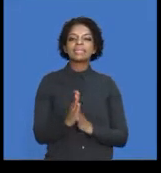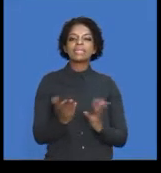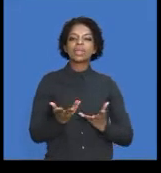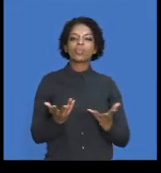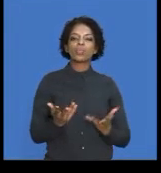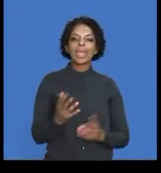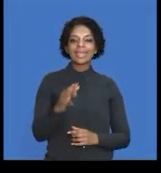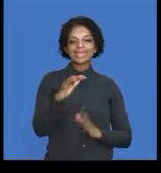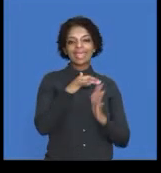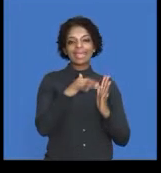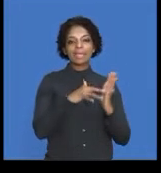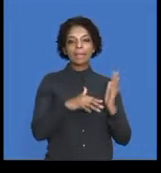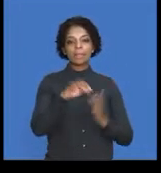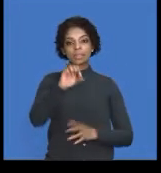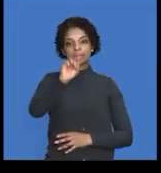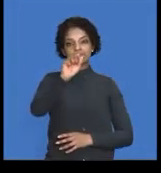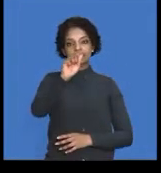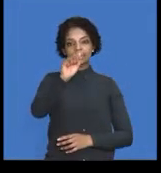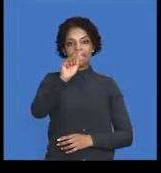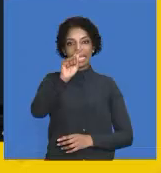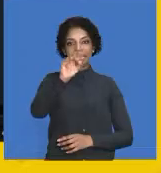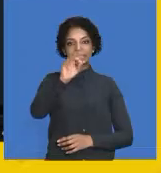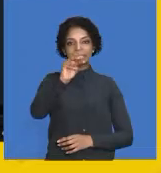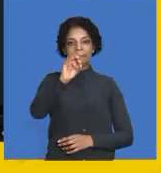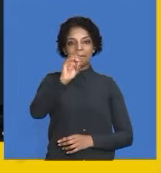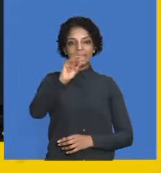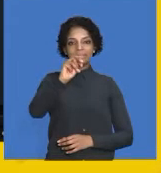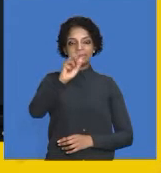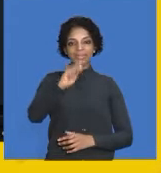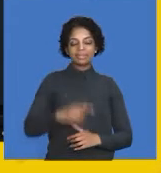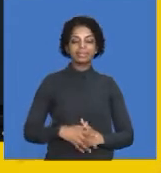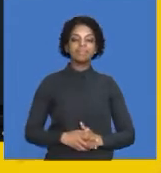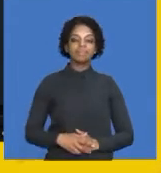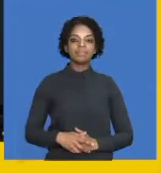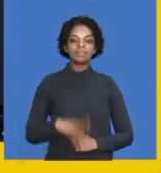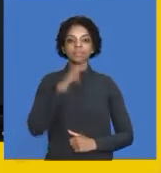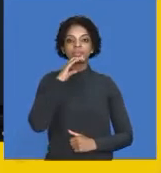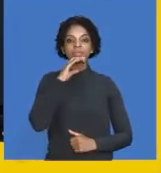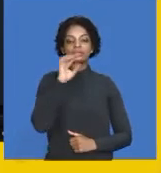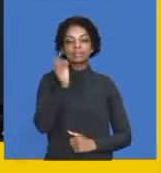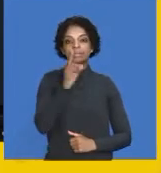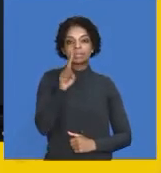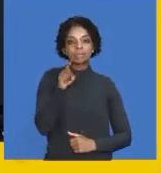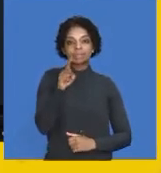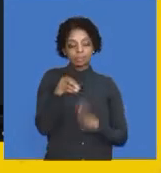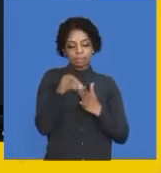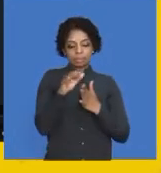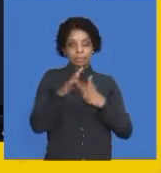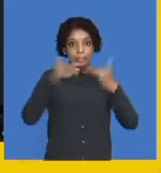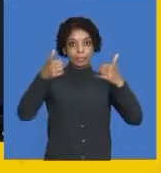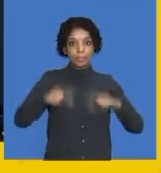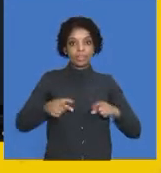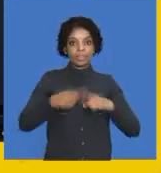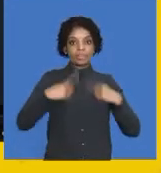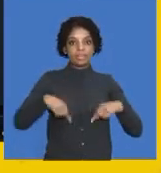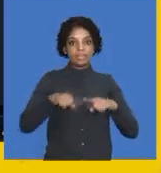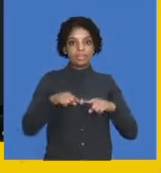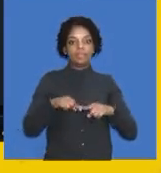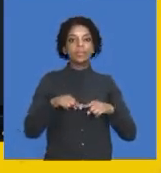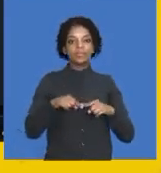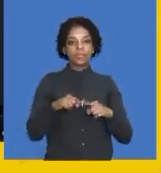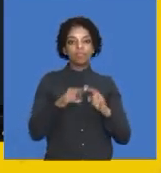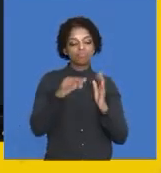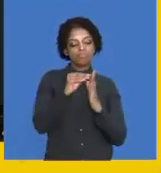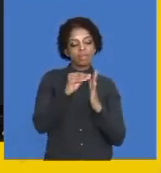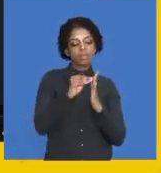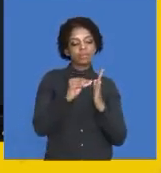Right, so immediately you tell yourself, right, the error is not in our records. The error is on the statement,